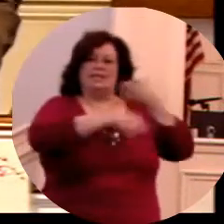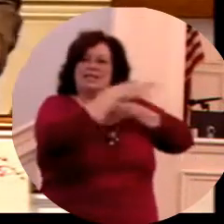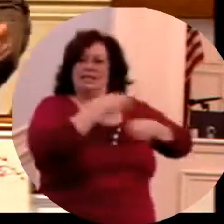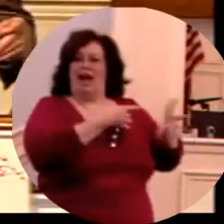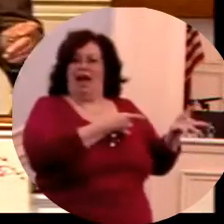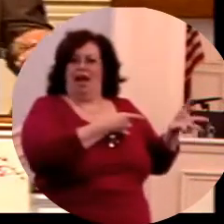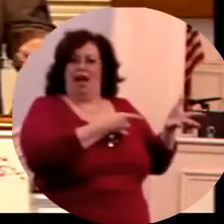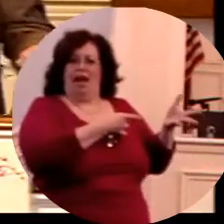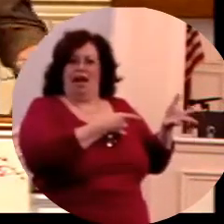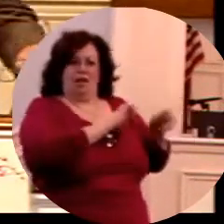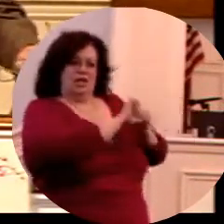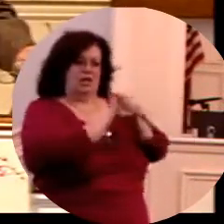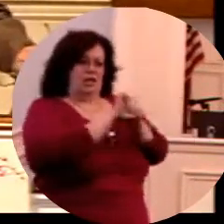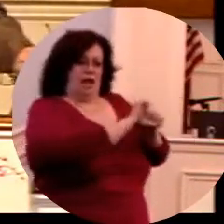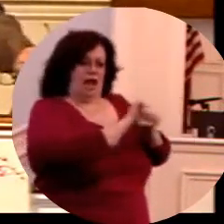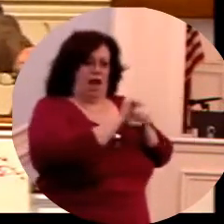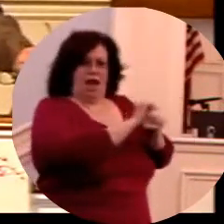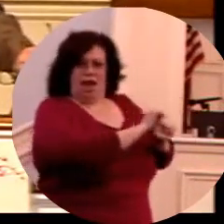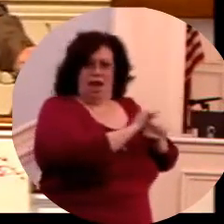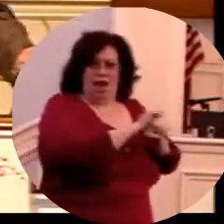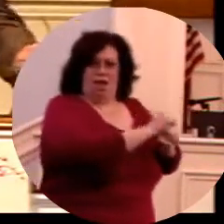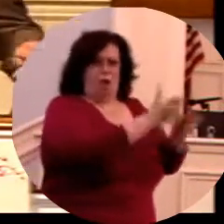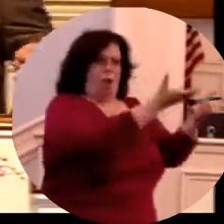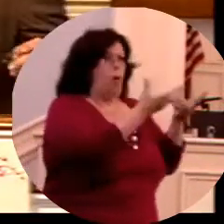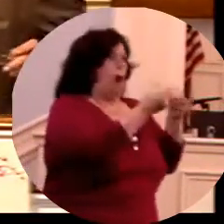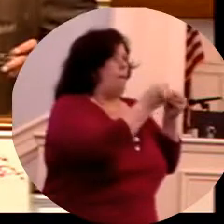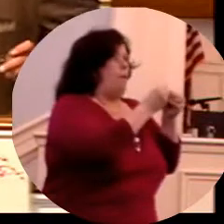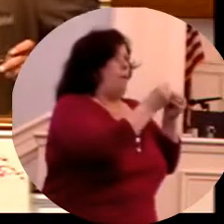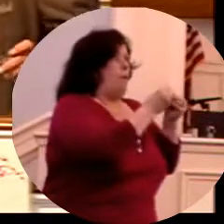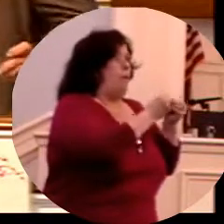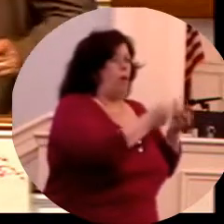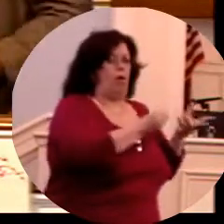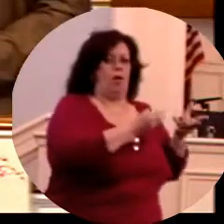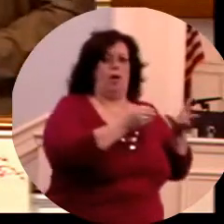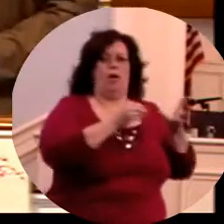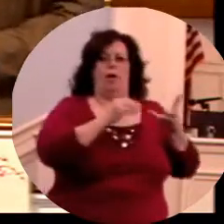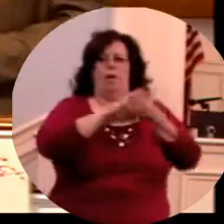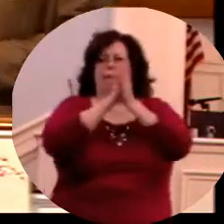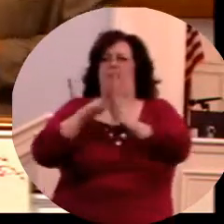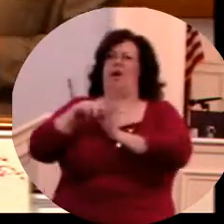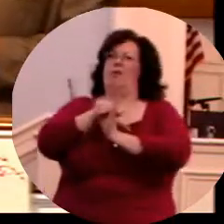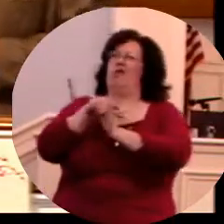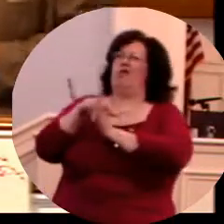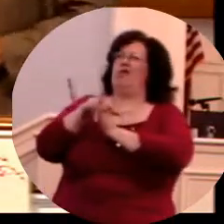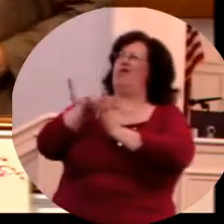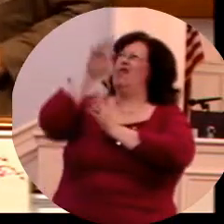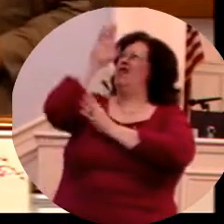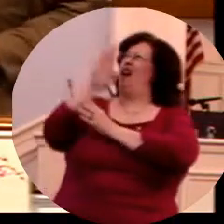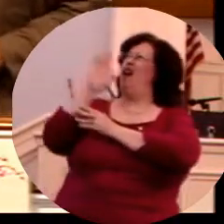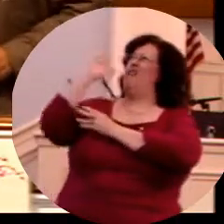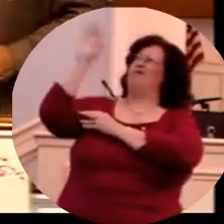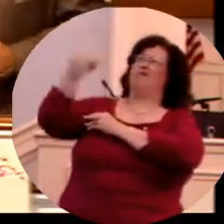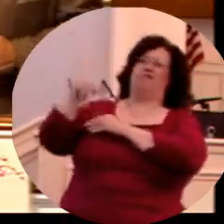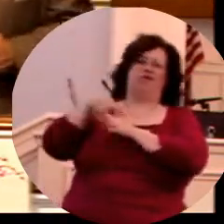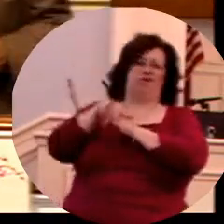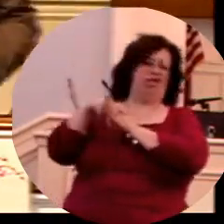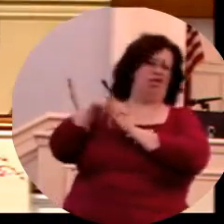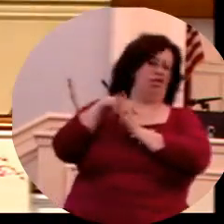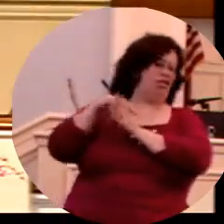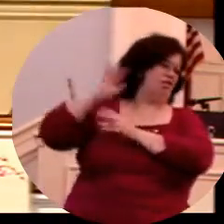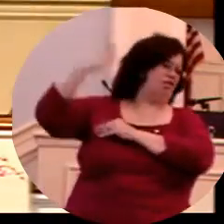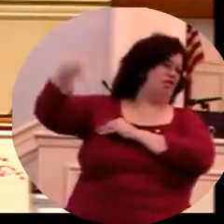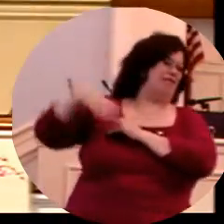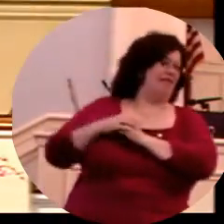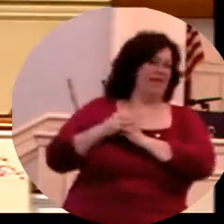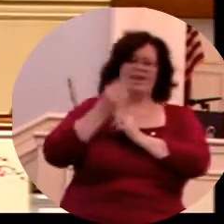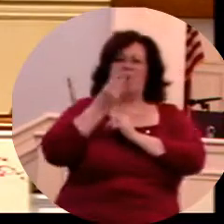going to do. I tell you, when they take us away from God, and when you become lukewarm, and when you become indifferent to the things of God because